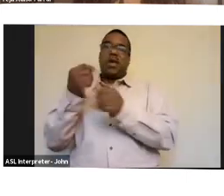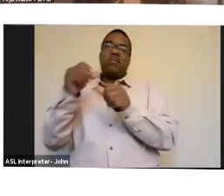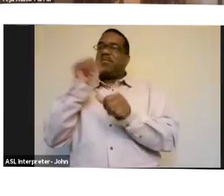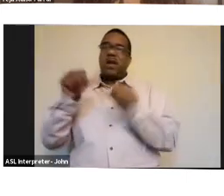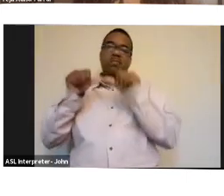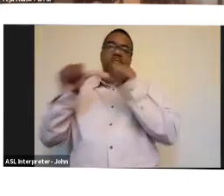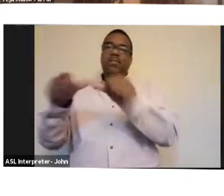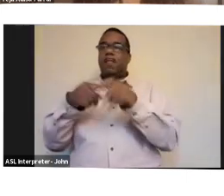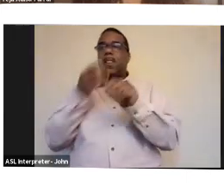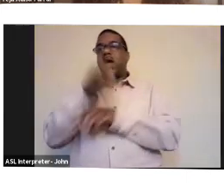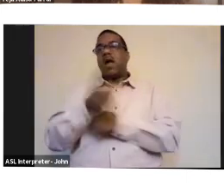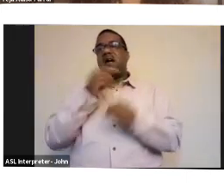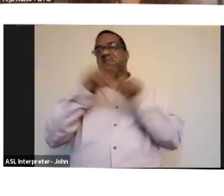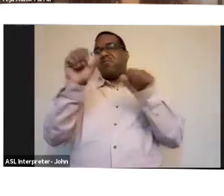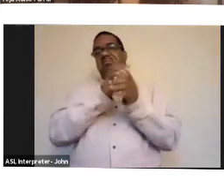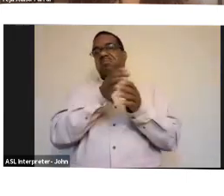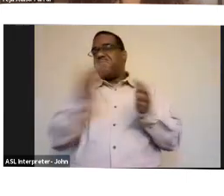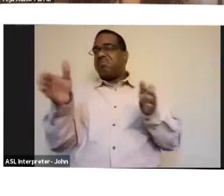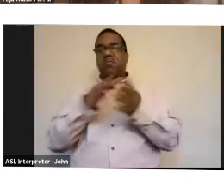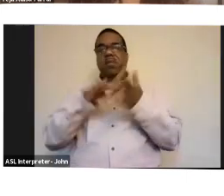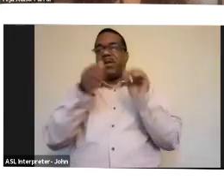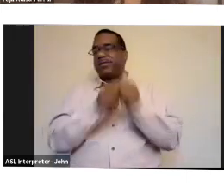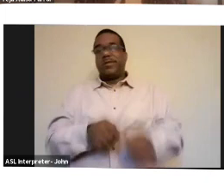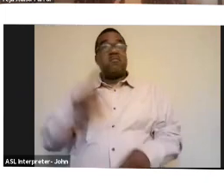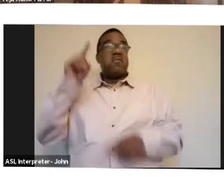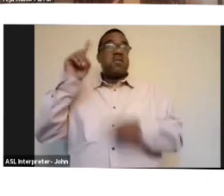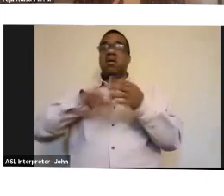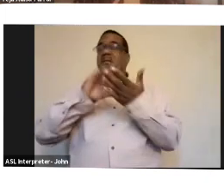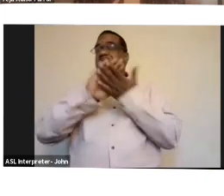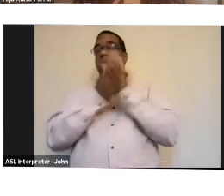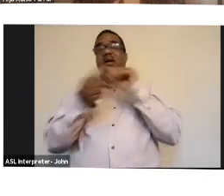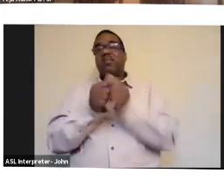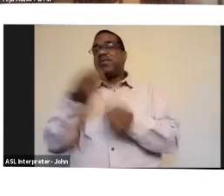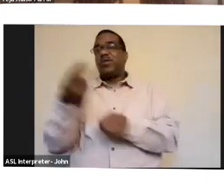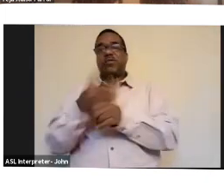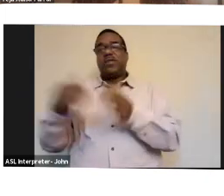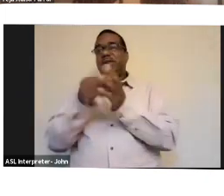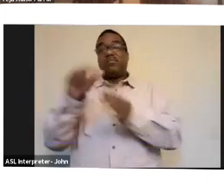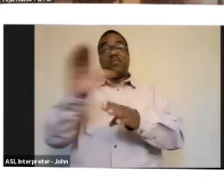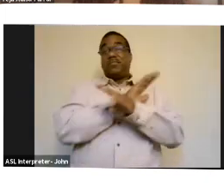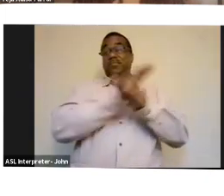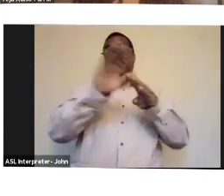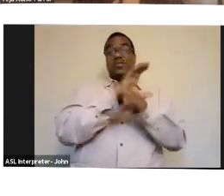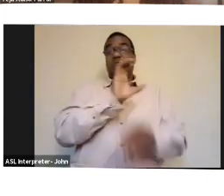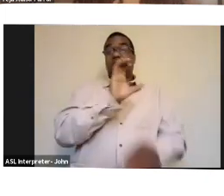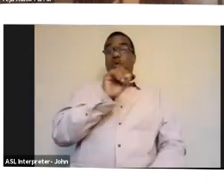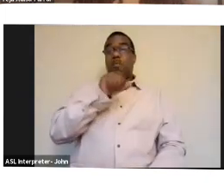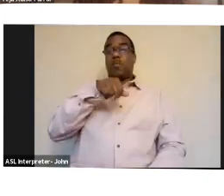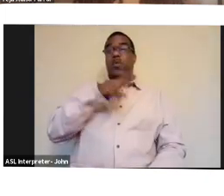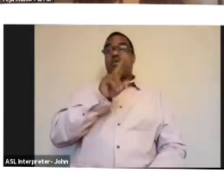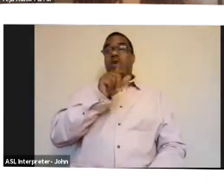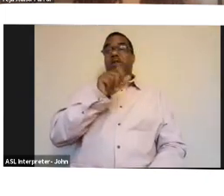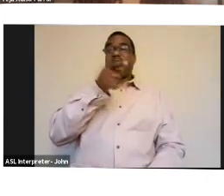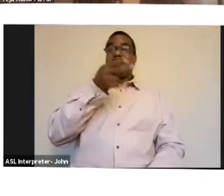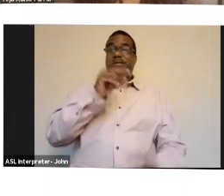After a certain scale, it can no longer be regenerative, right? So corporations can never be regenerative because at the